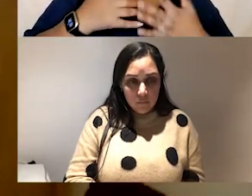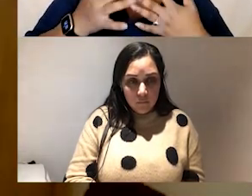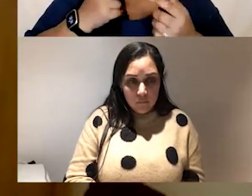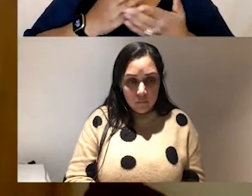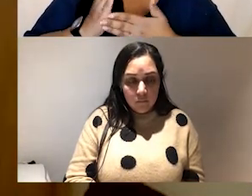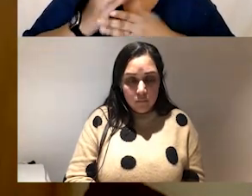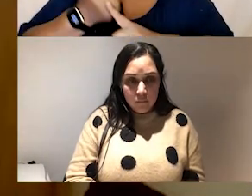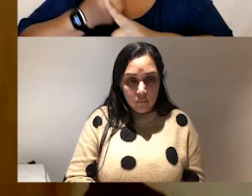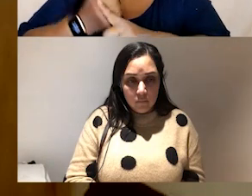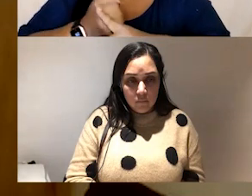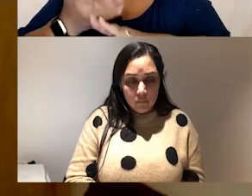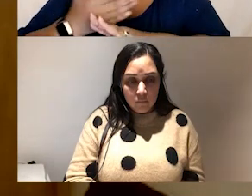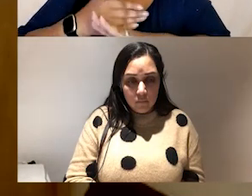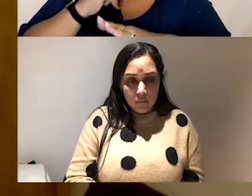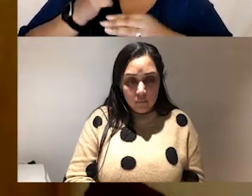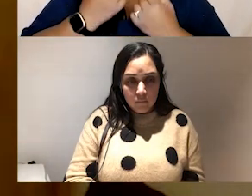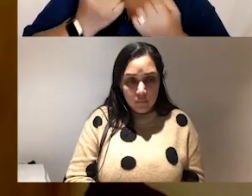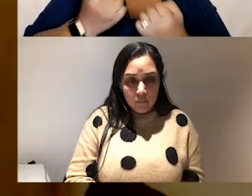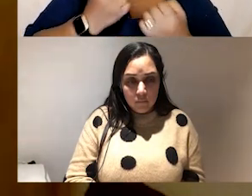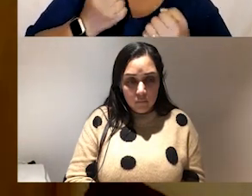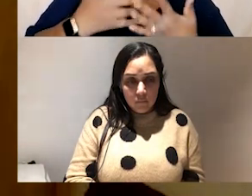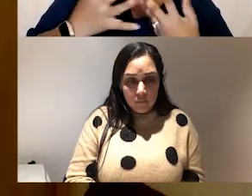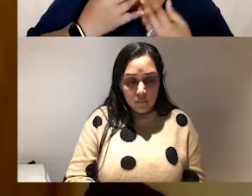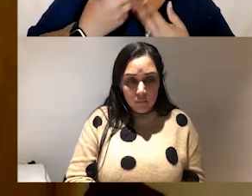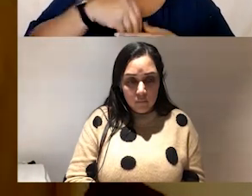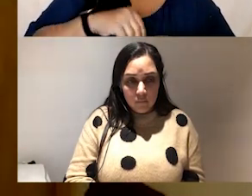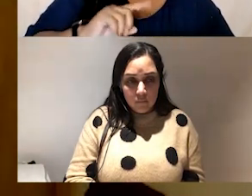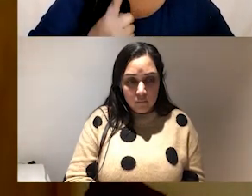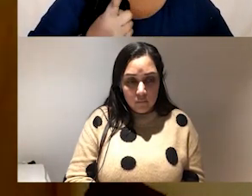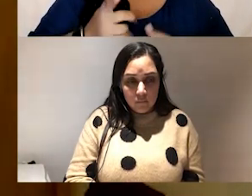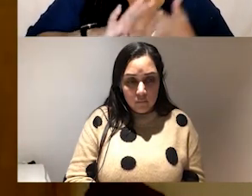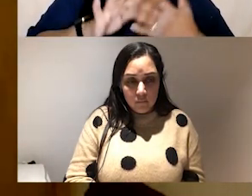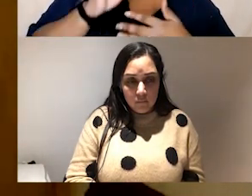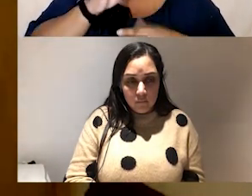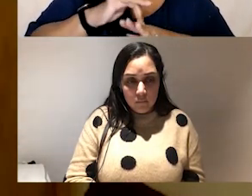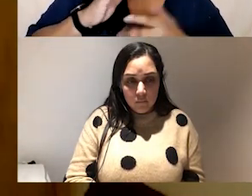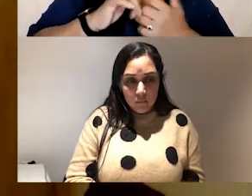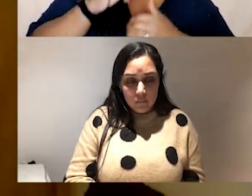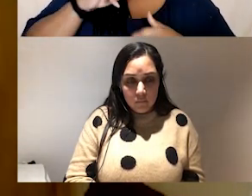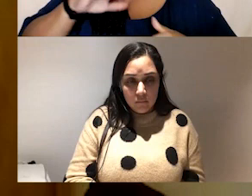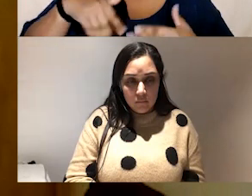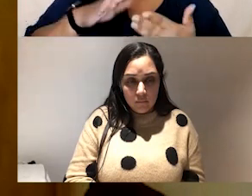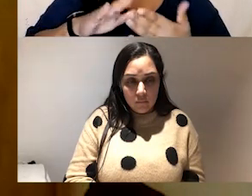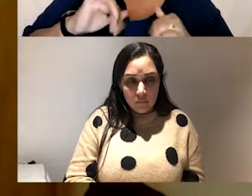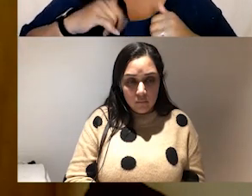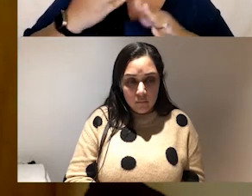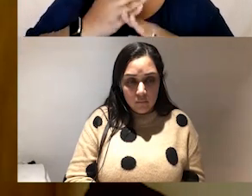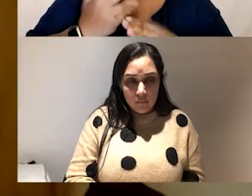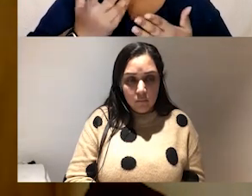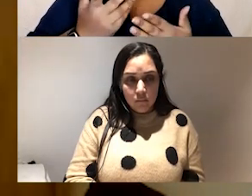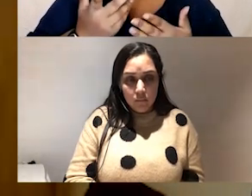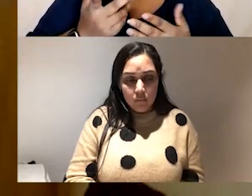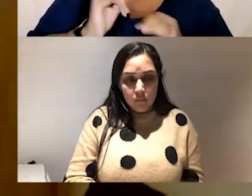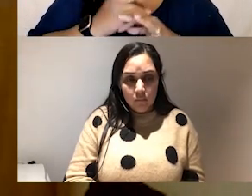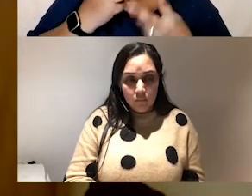deal with it internally right and actually like what does that mean for how we approach our work and how we do that with care and compassion we don't we do it with